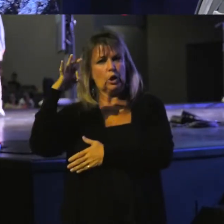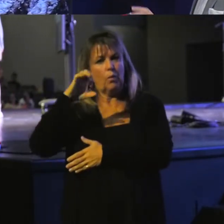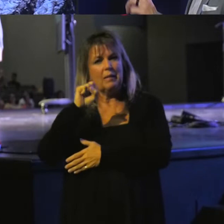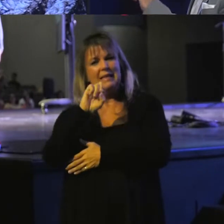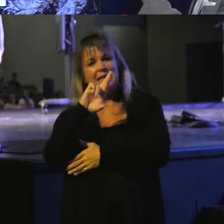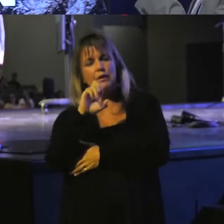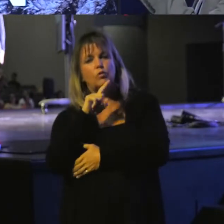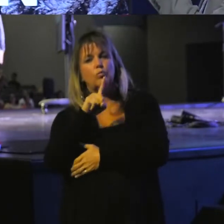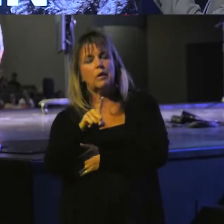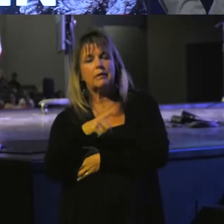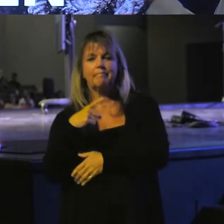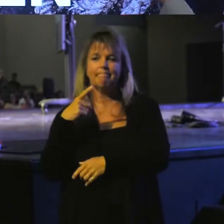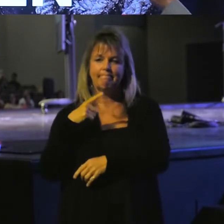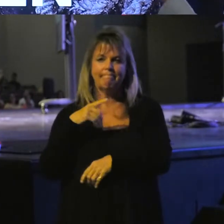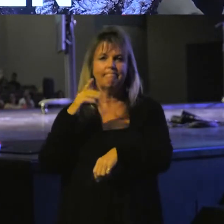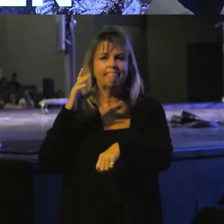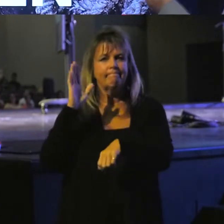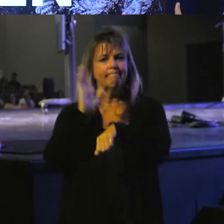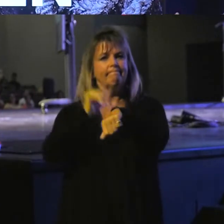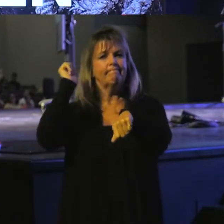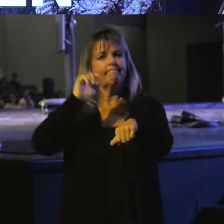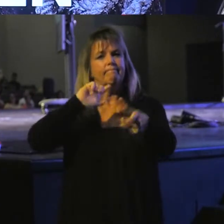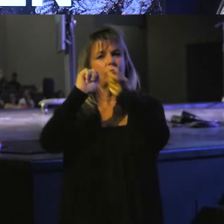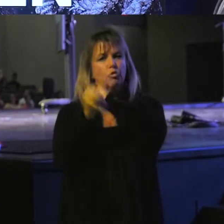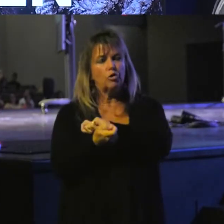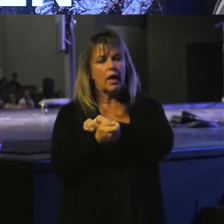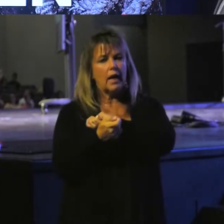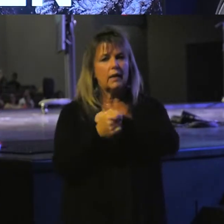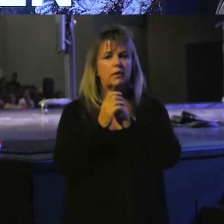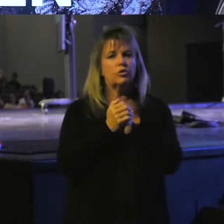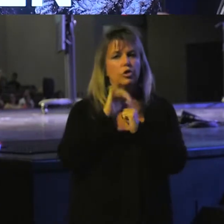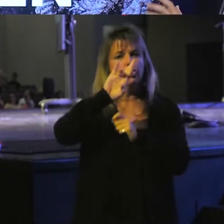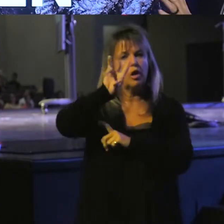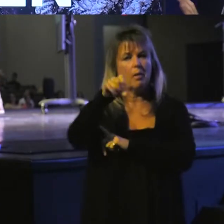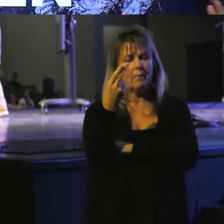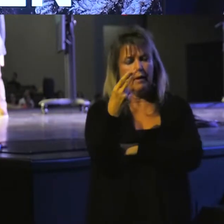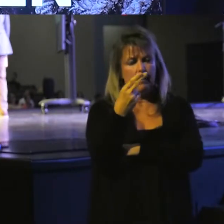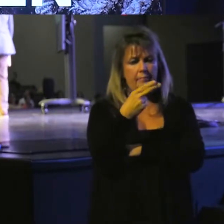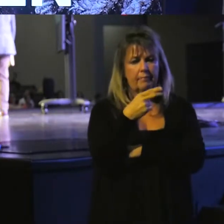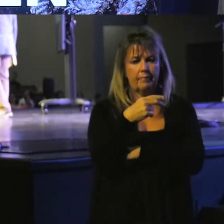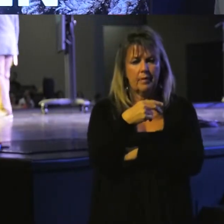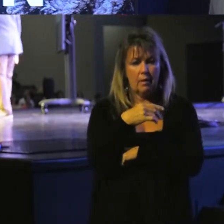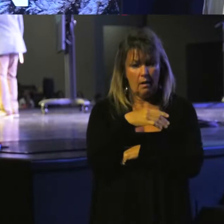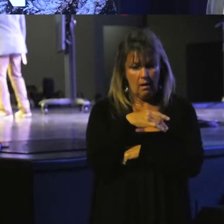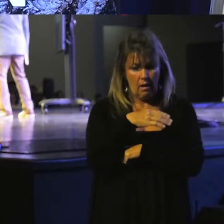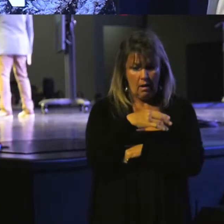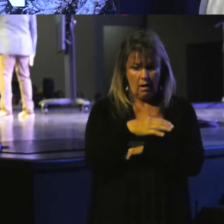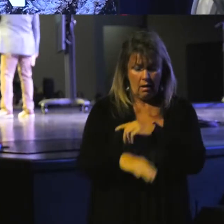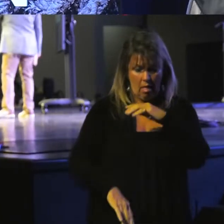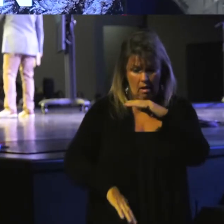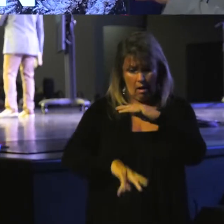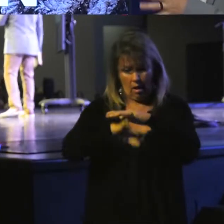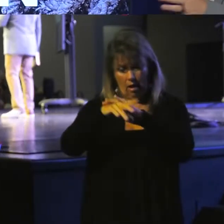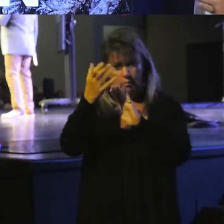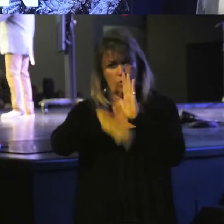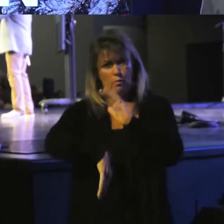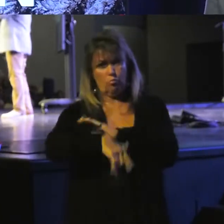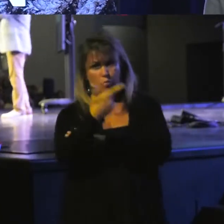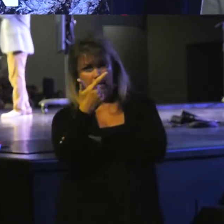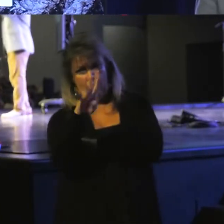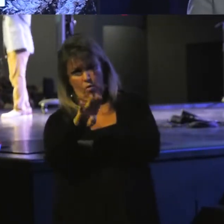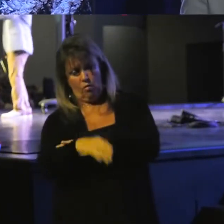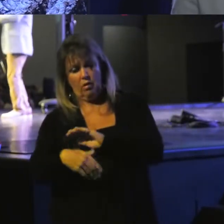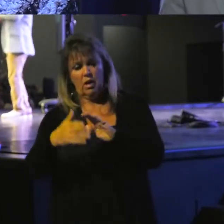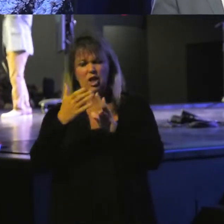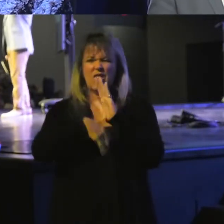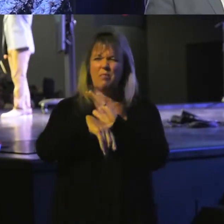really signals a change in the book of Jeremiah. We've gotten all the way up to chapter 24. Chapter